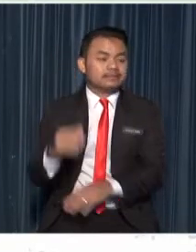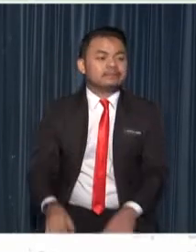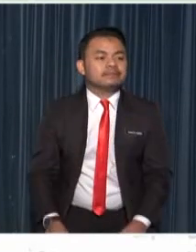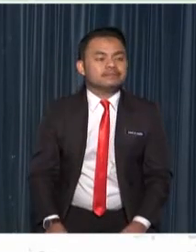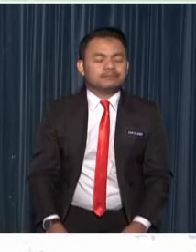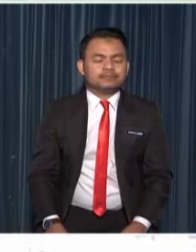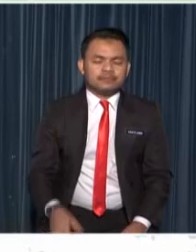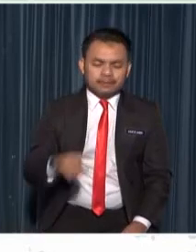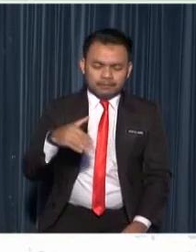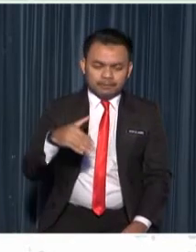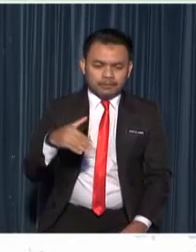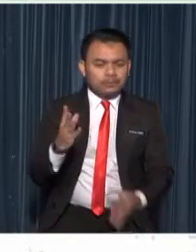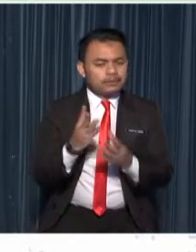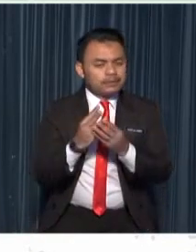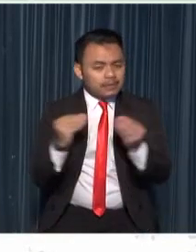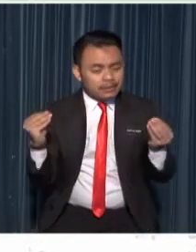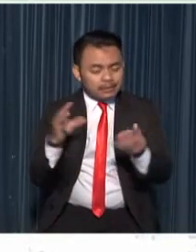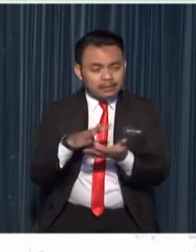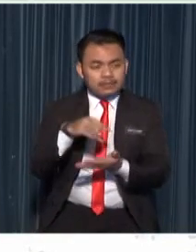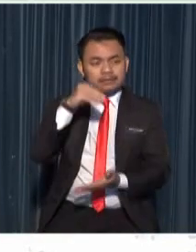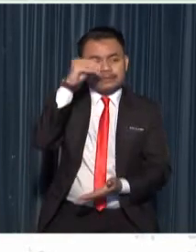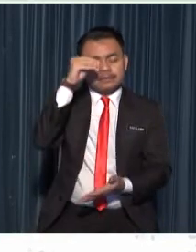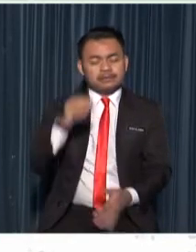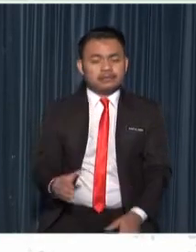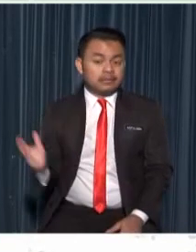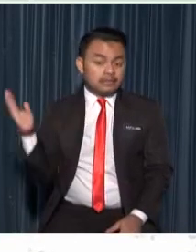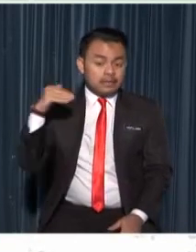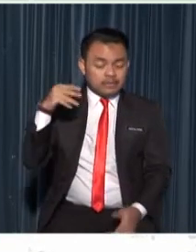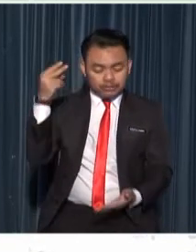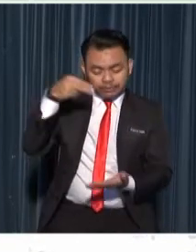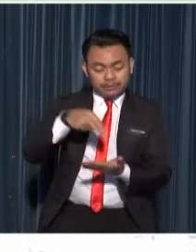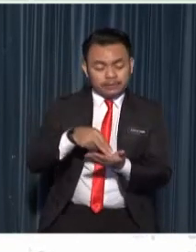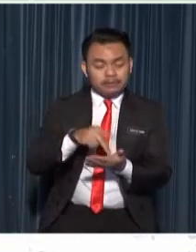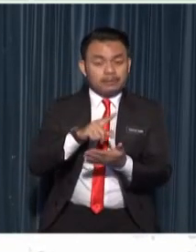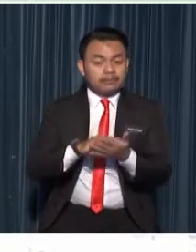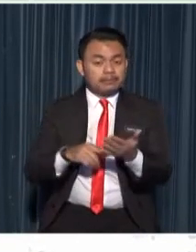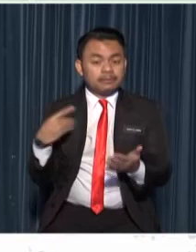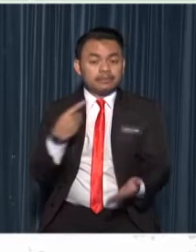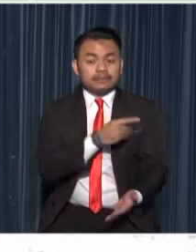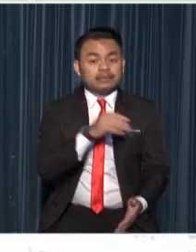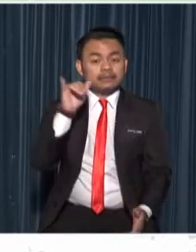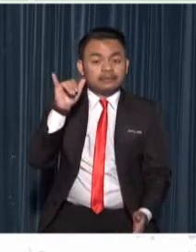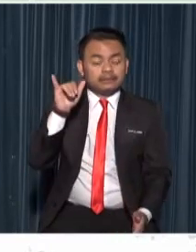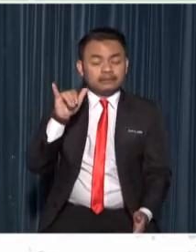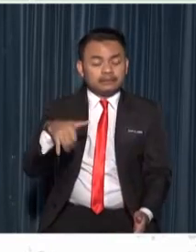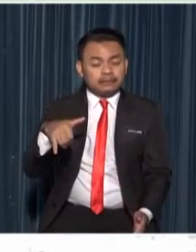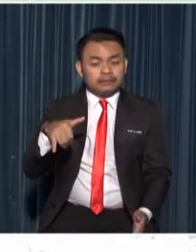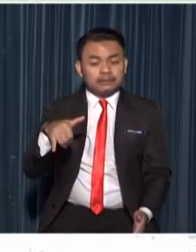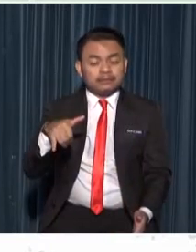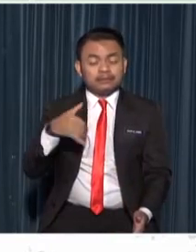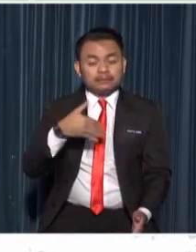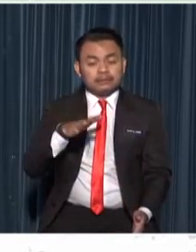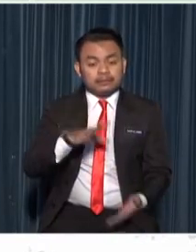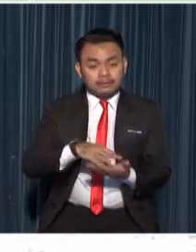before we end the lesson let's recap what you have learned you have learned